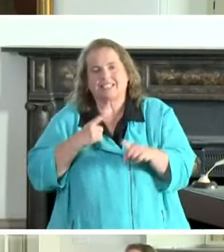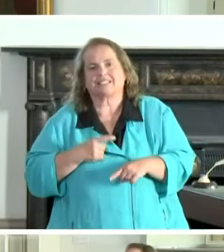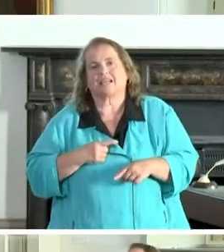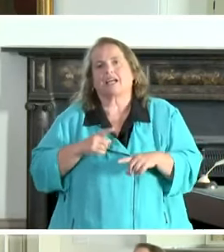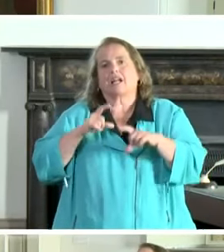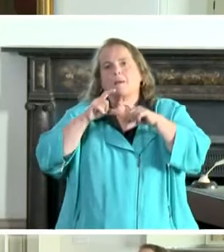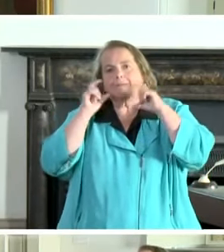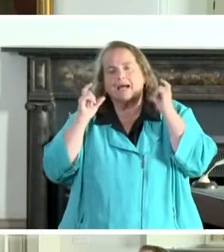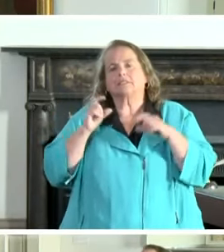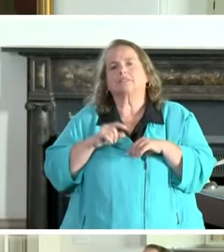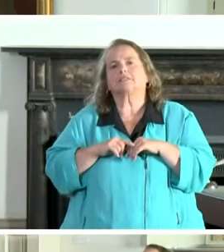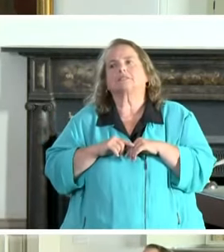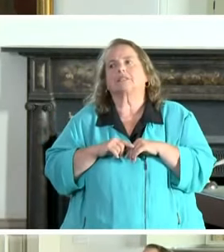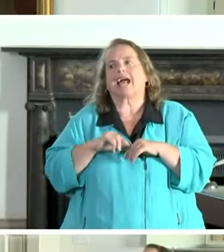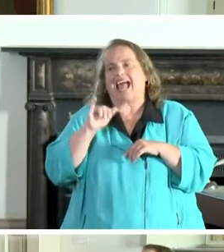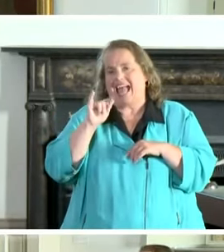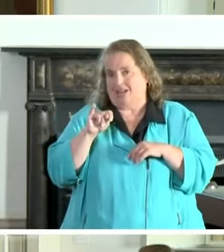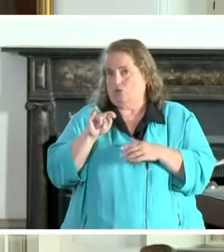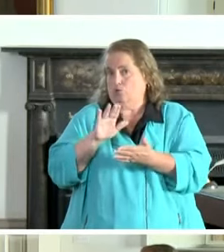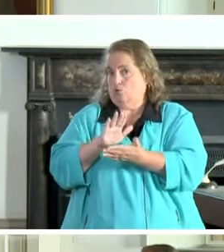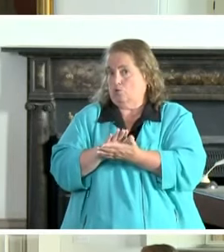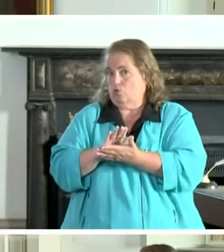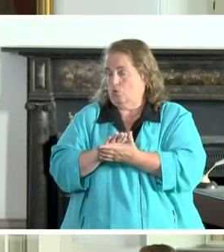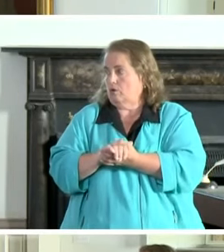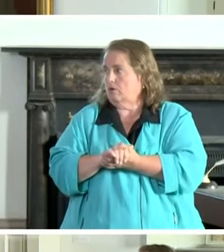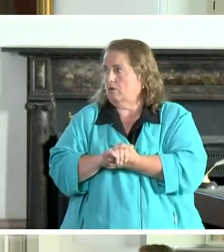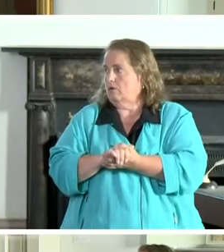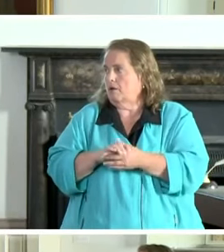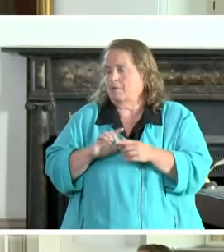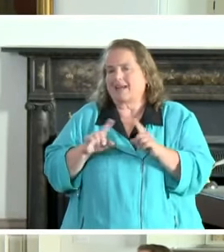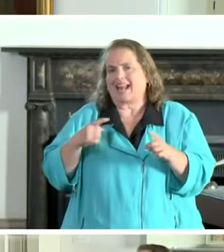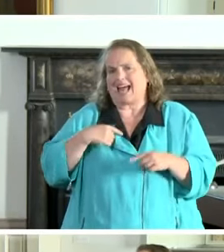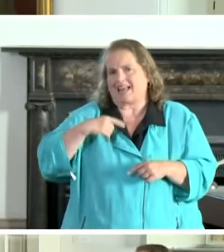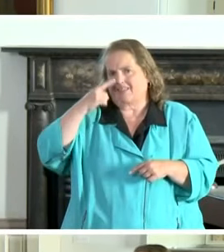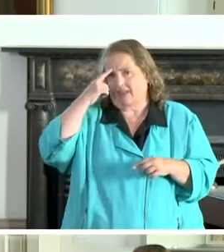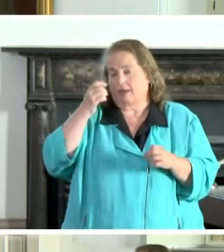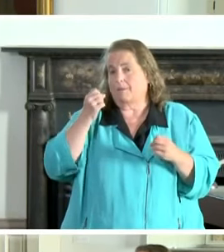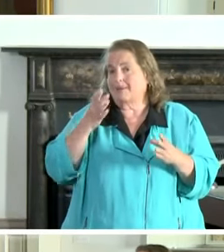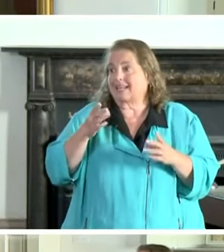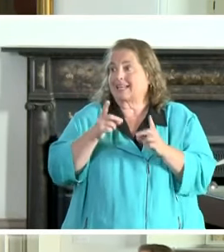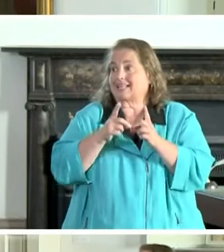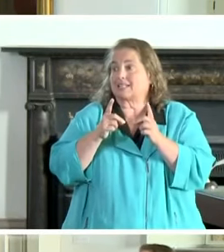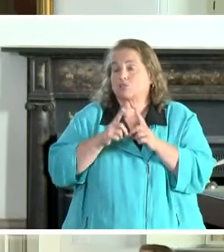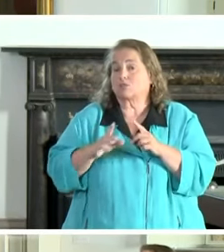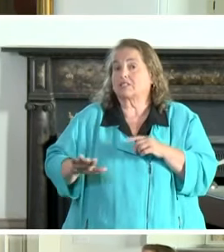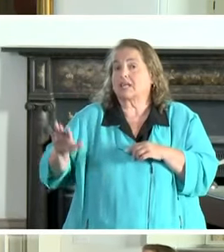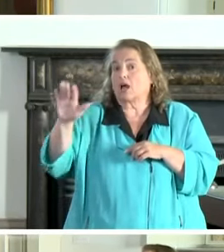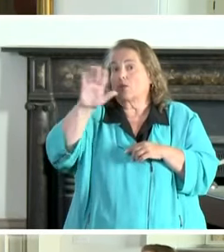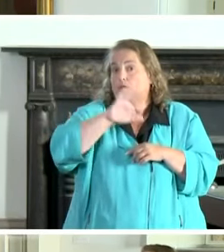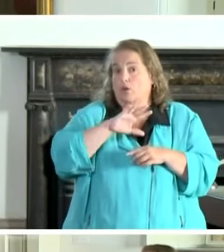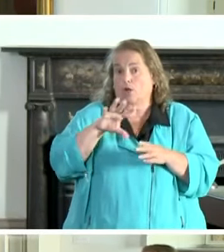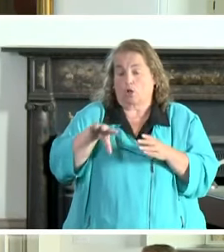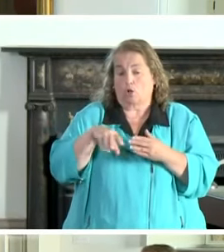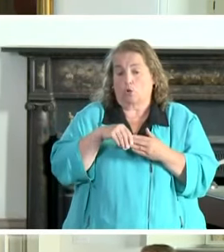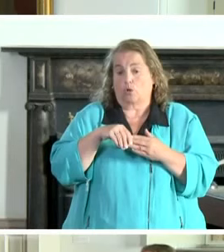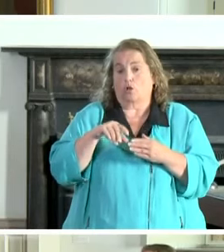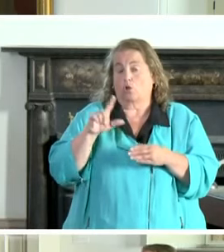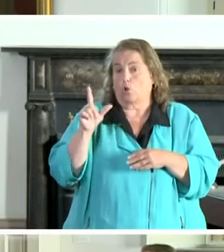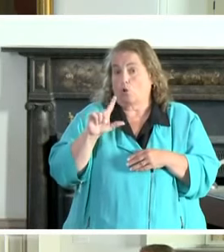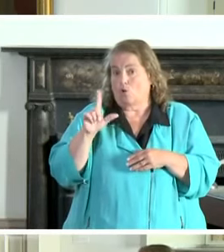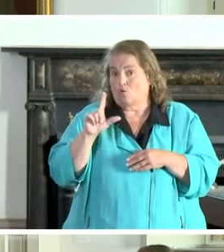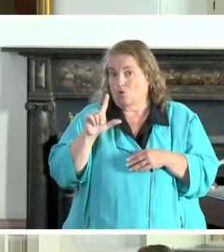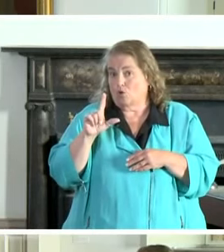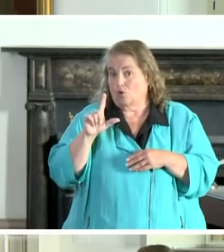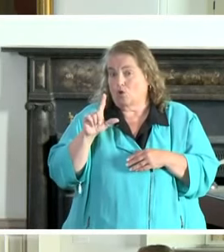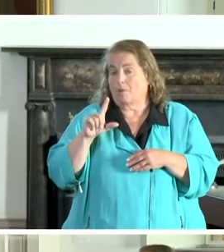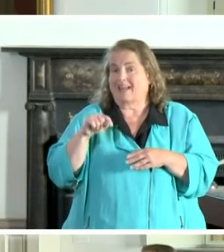like that at school. But I think for many districts out there, including the Louisville, regards to